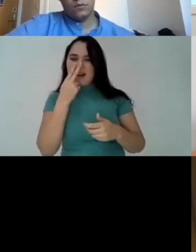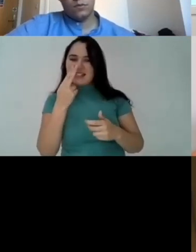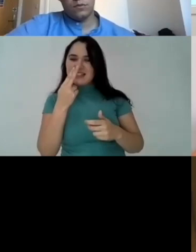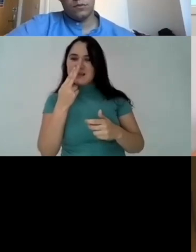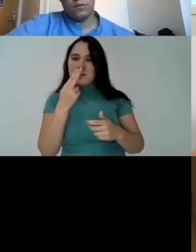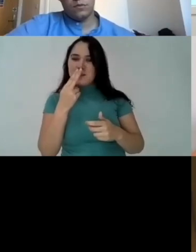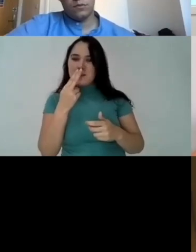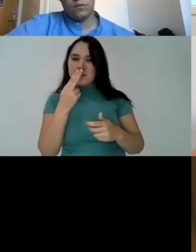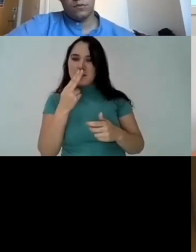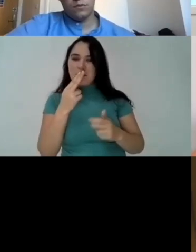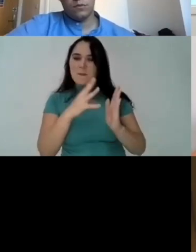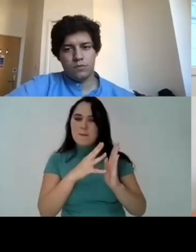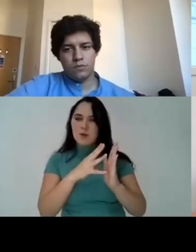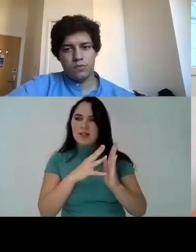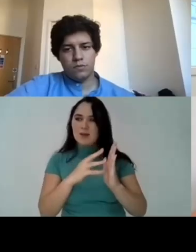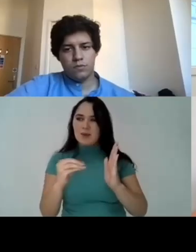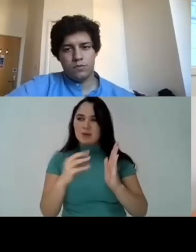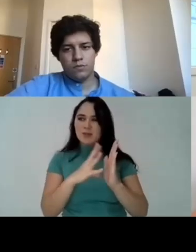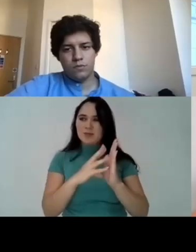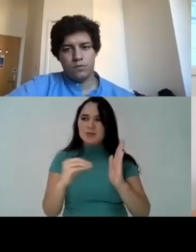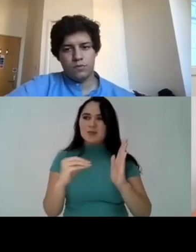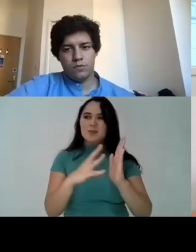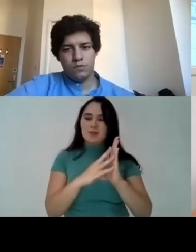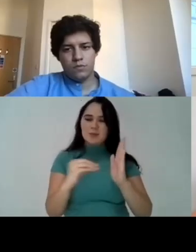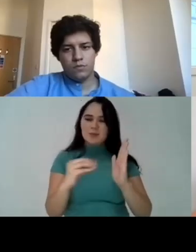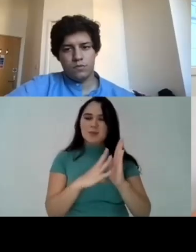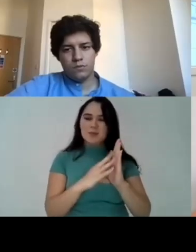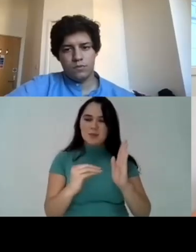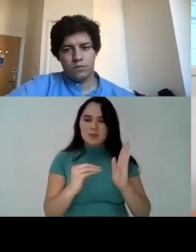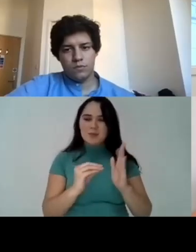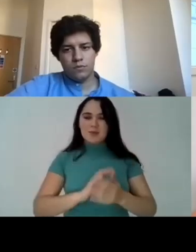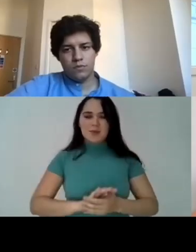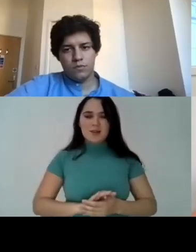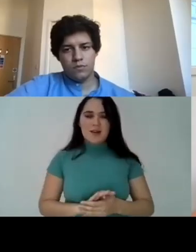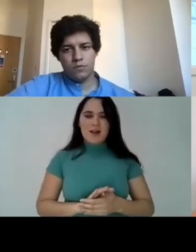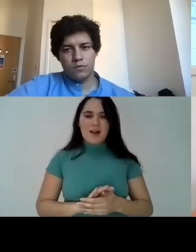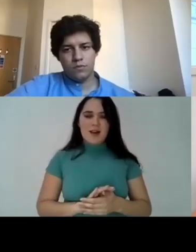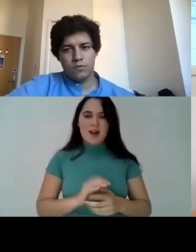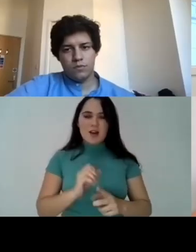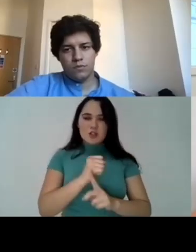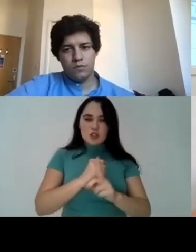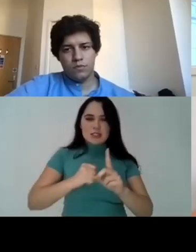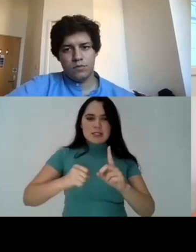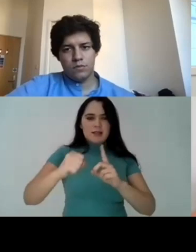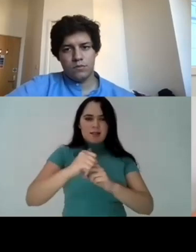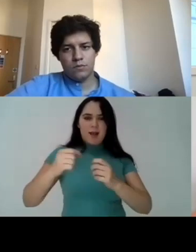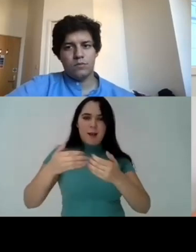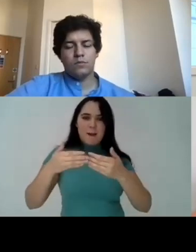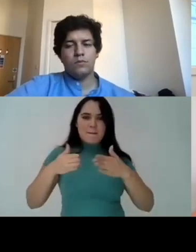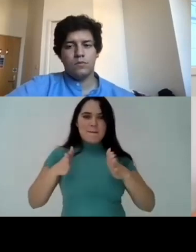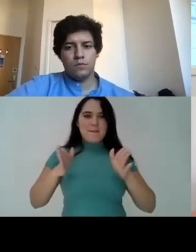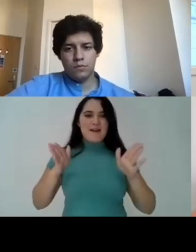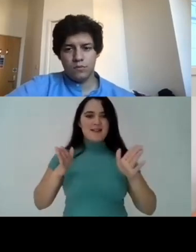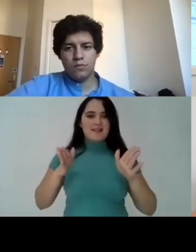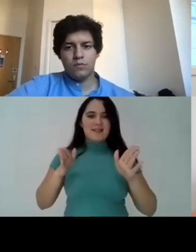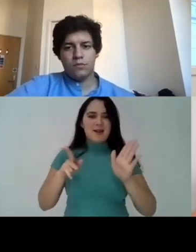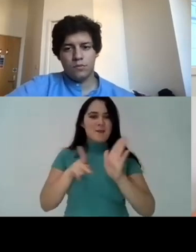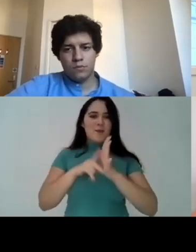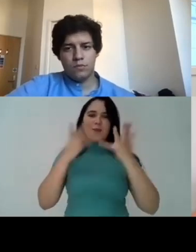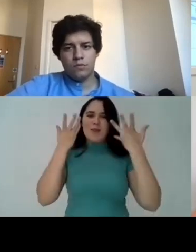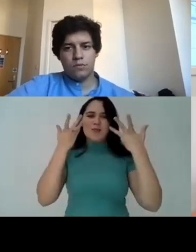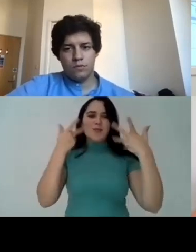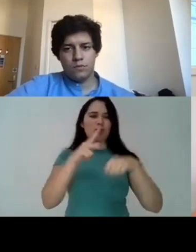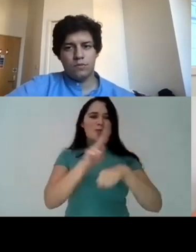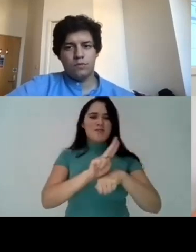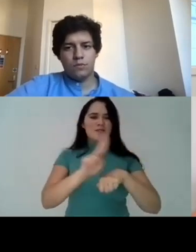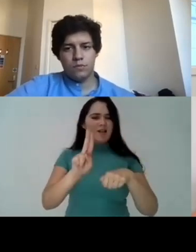and of course the university environment is like a microcosmos uh i but i believe that is very